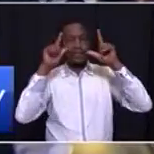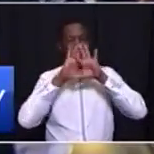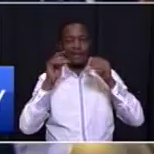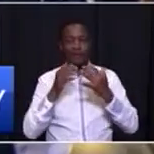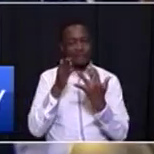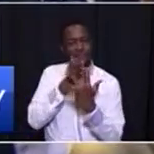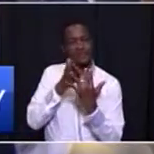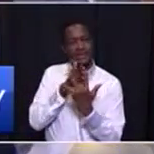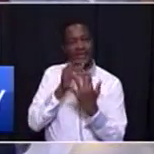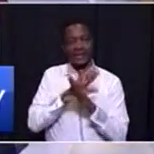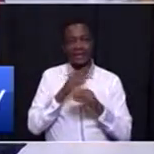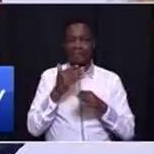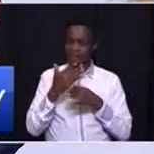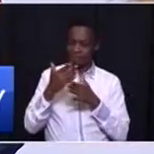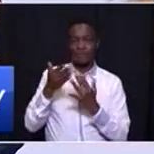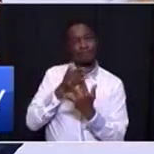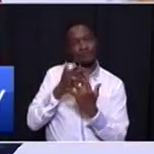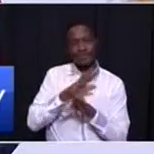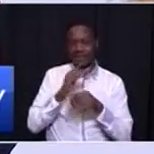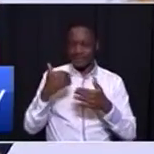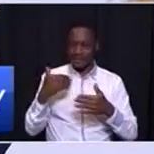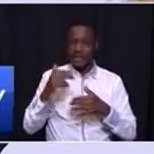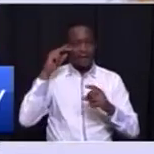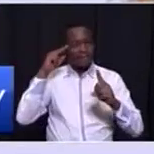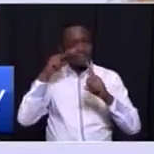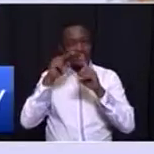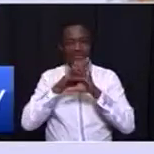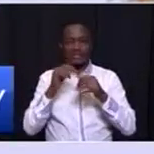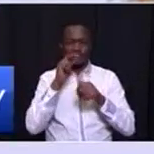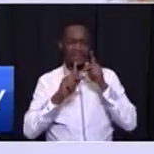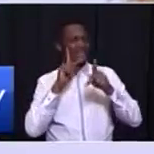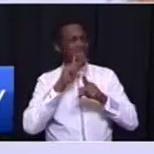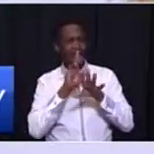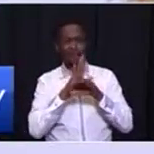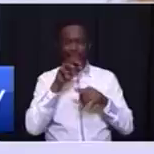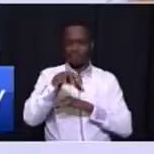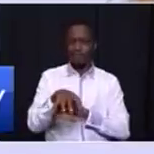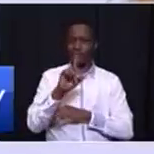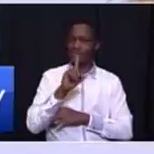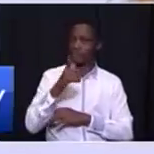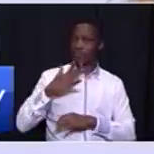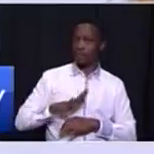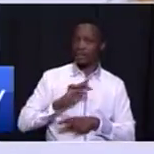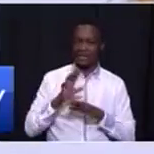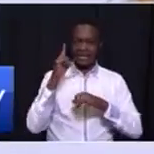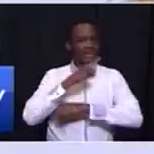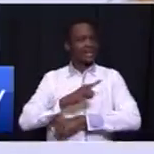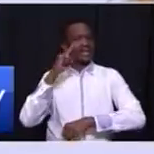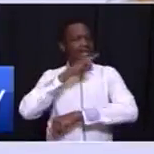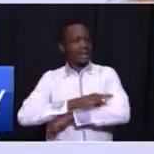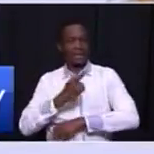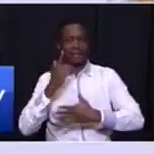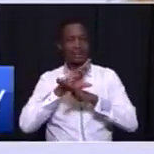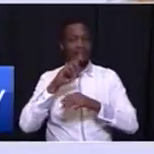between this great vision of the kind of province we want, and the daily realities of our people